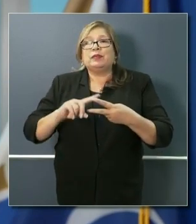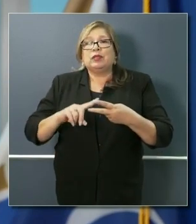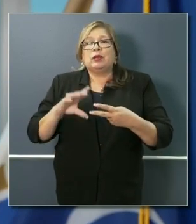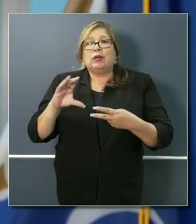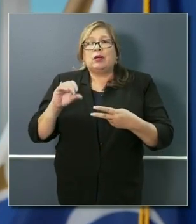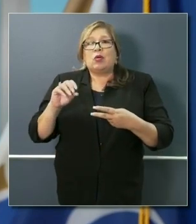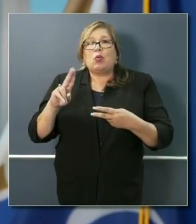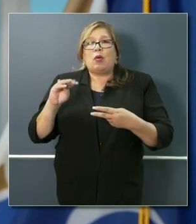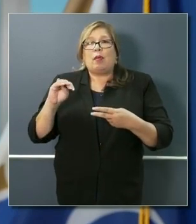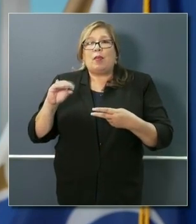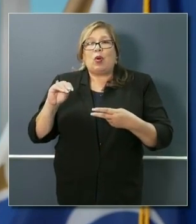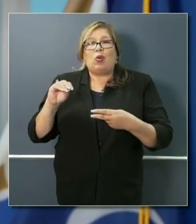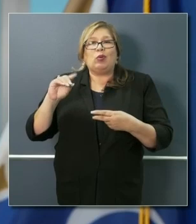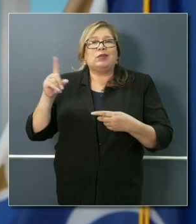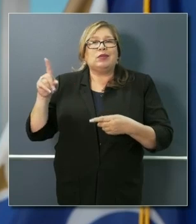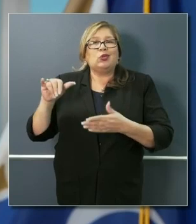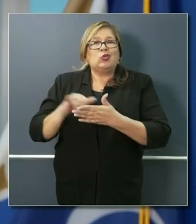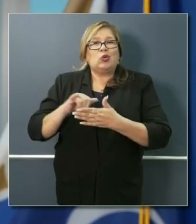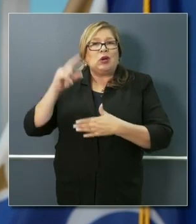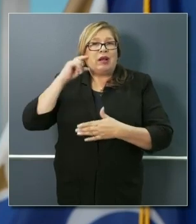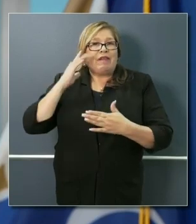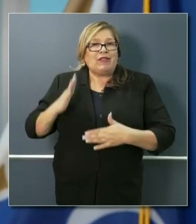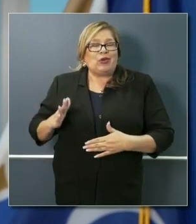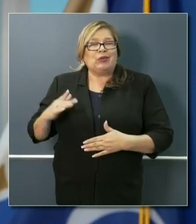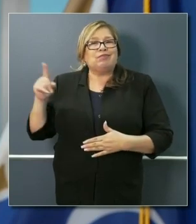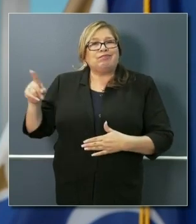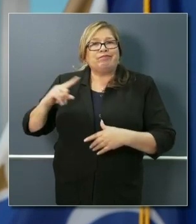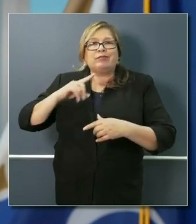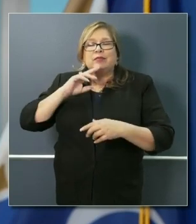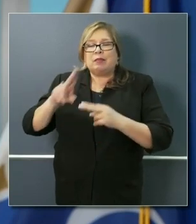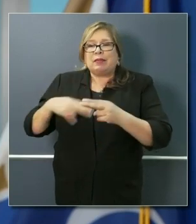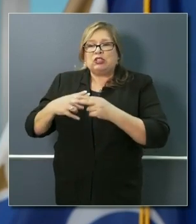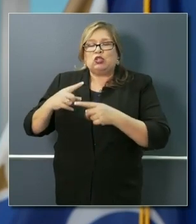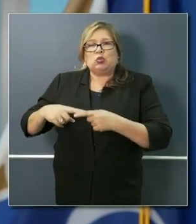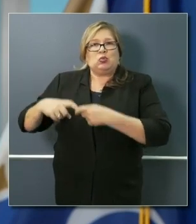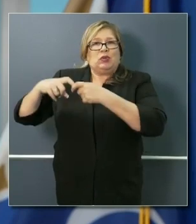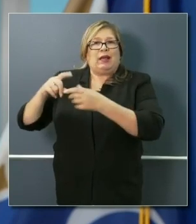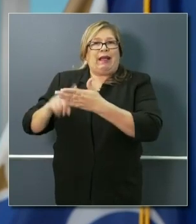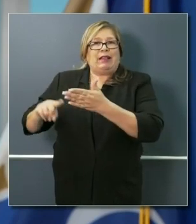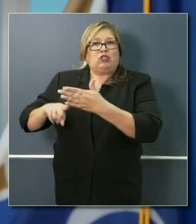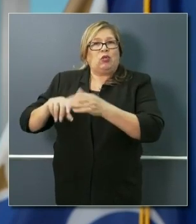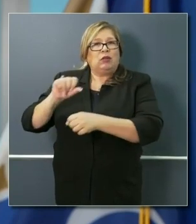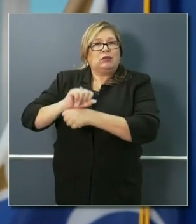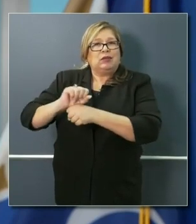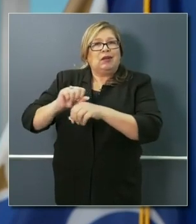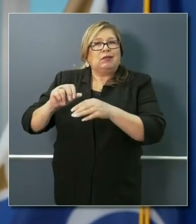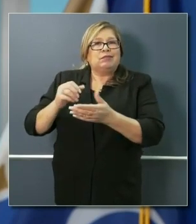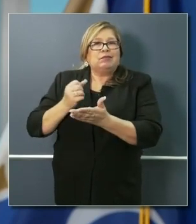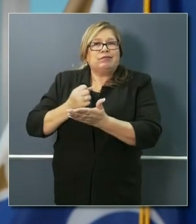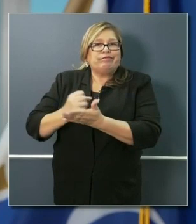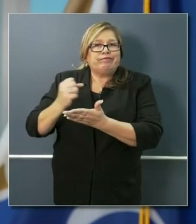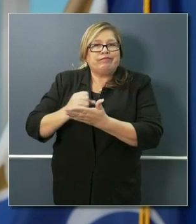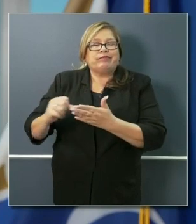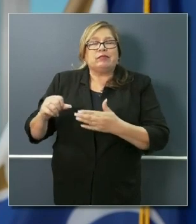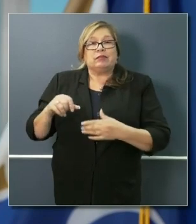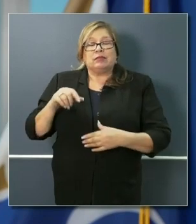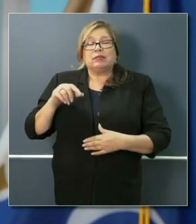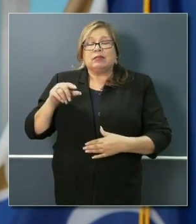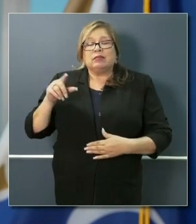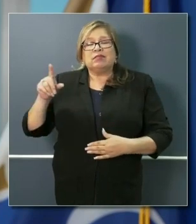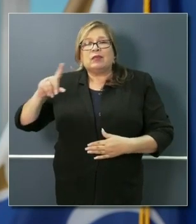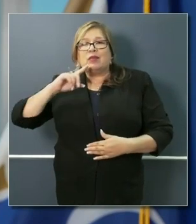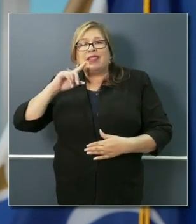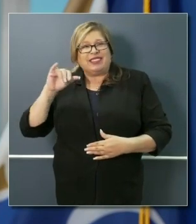in his state, and this week the Bay Area health officers appeared to do the same when they issued new stay-at-home restrictions